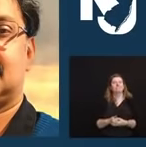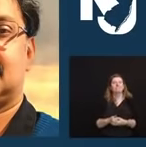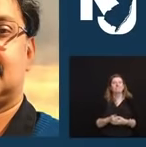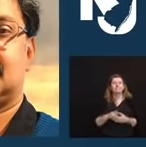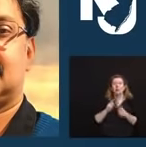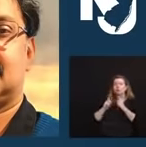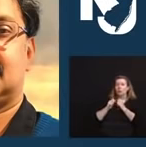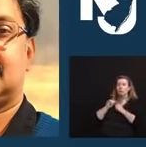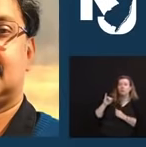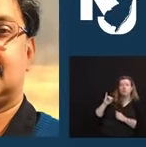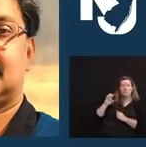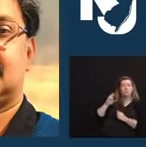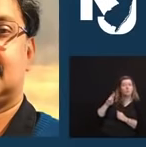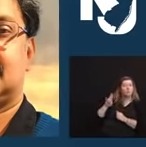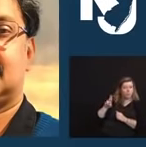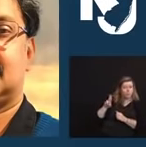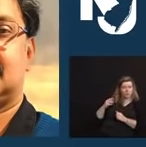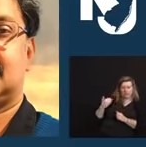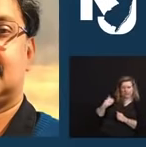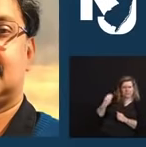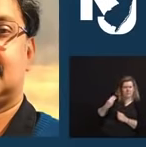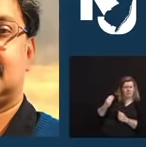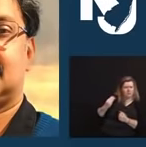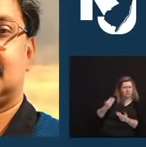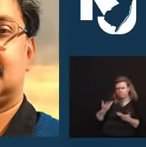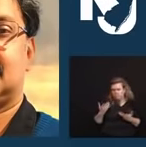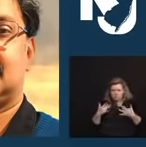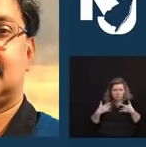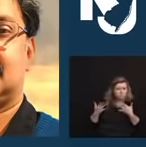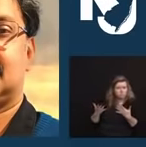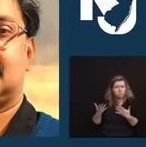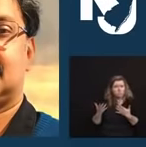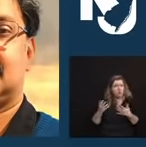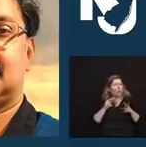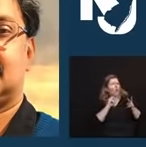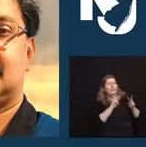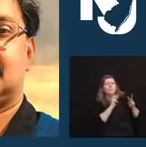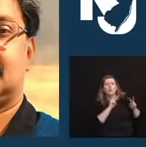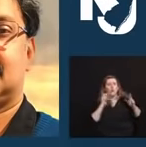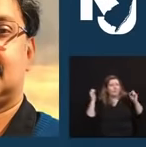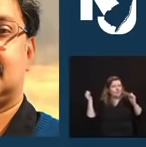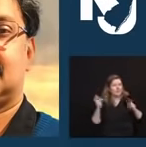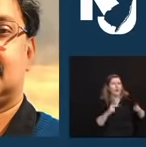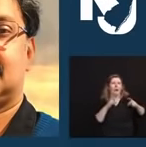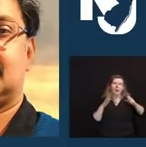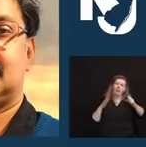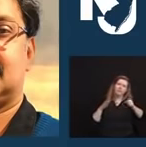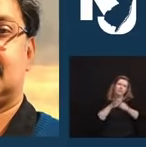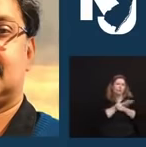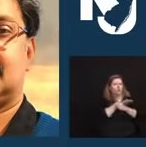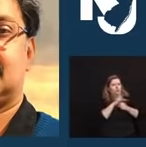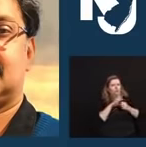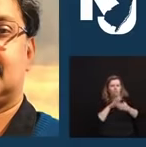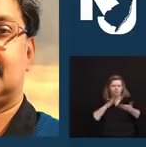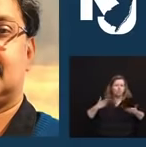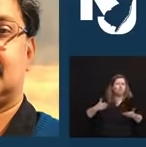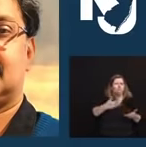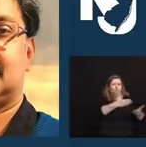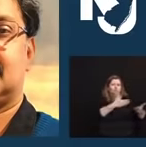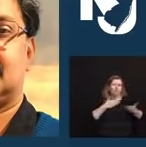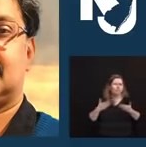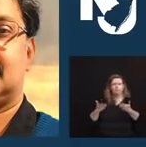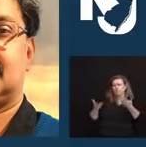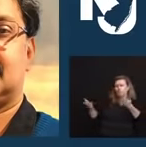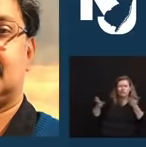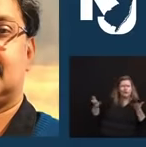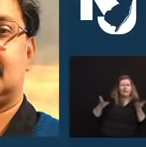in on his progress, and I know he's looking forward to getting back fully to his passion, which is cooking and serving his customers. And